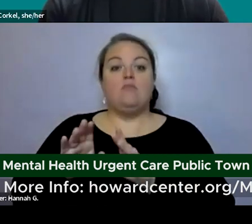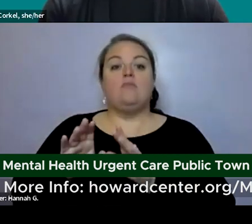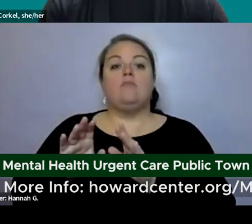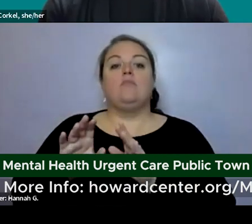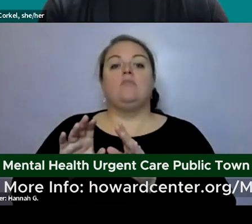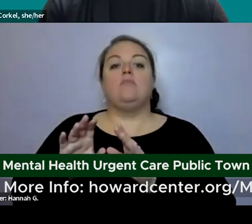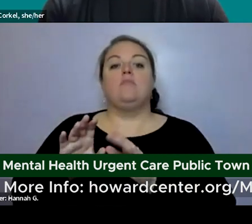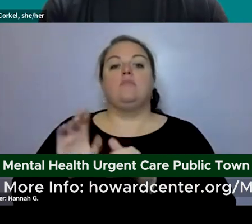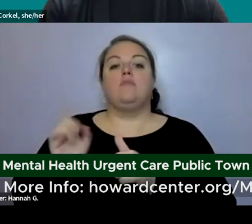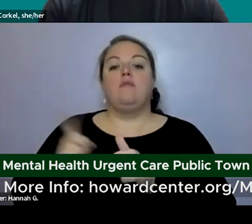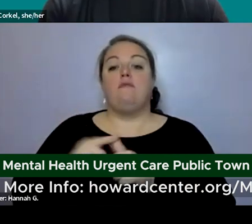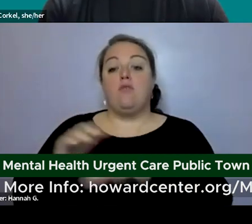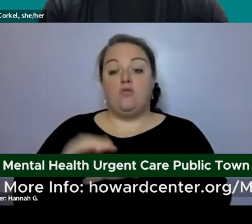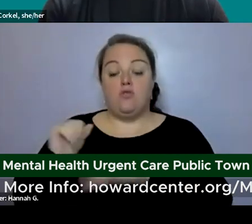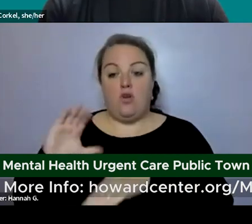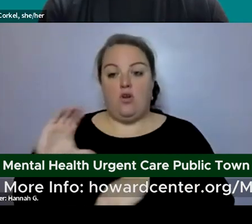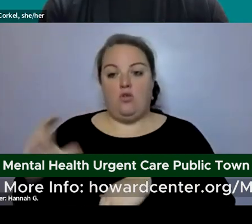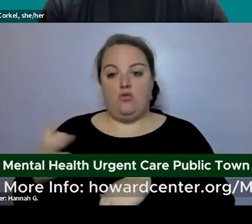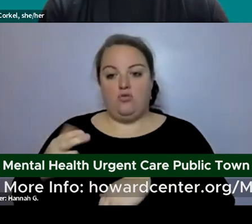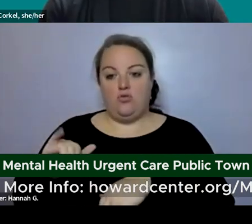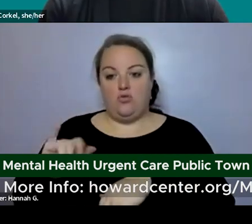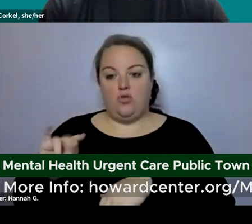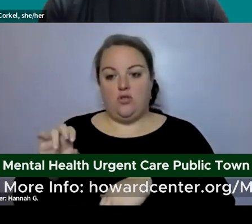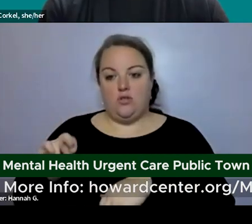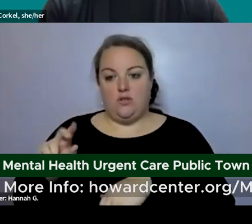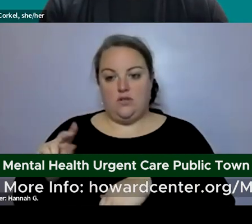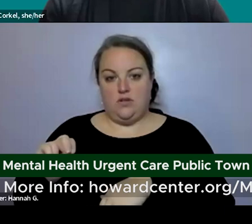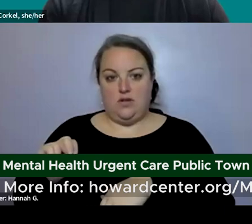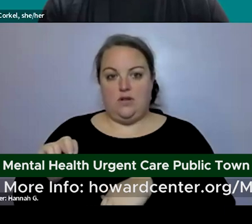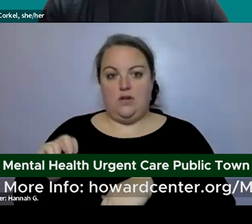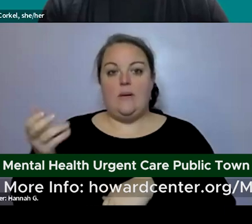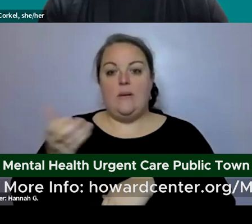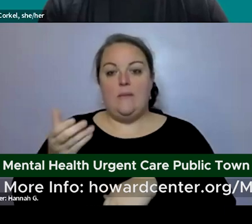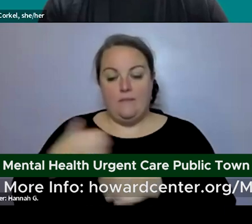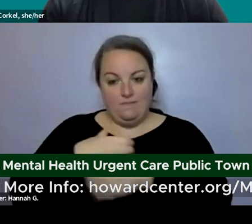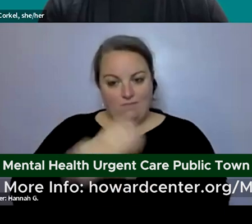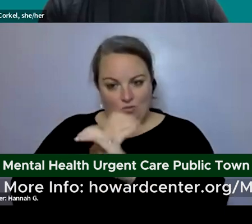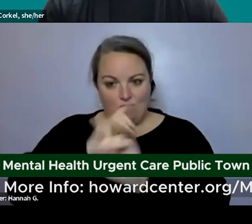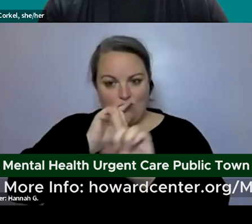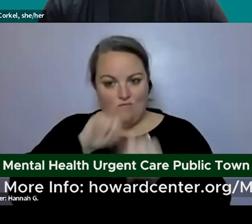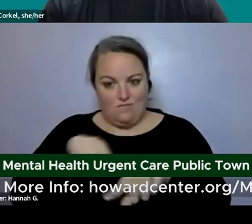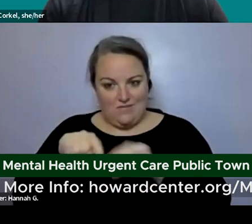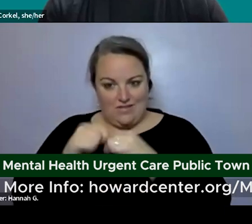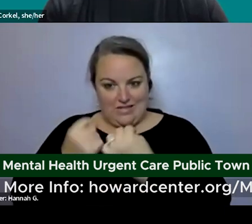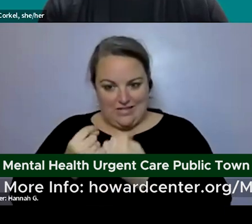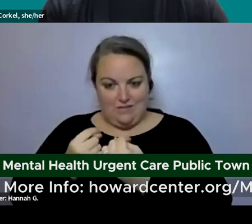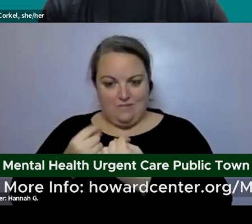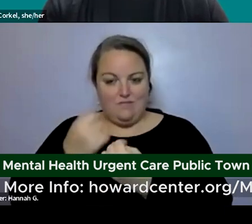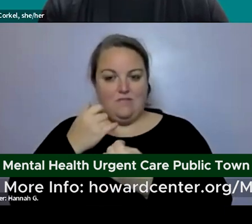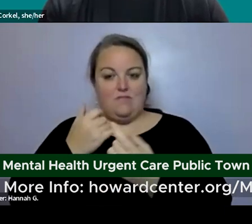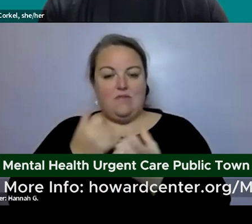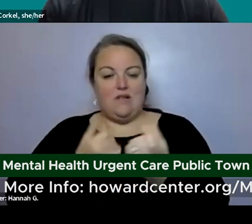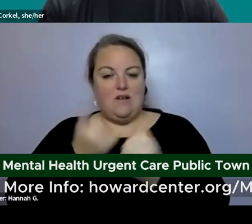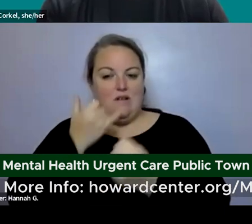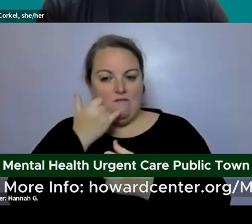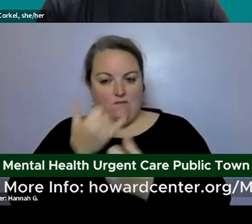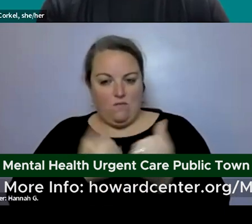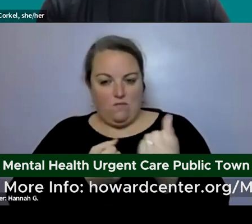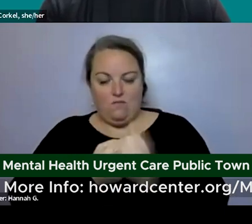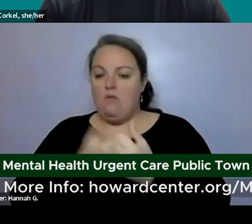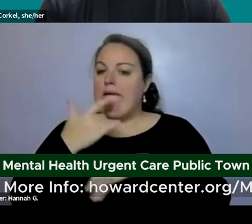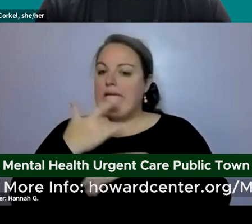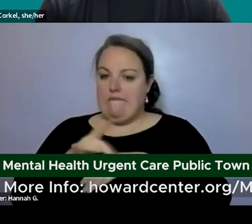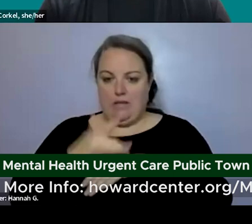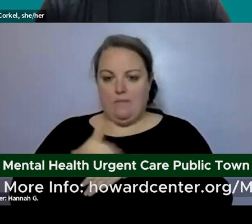county um as our mobile phones mobile crisis response and phone support um is available